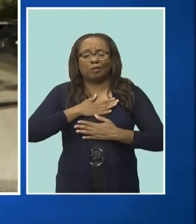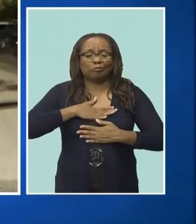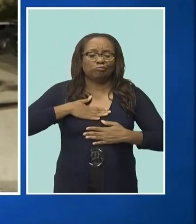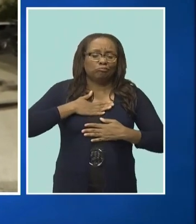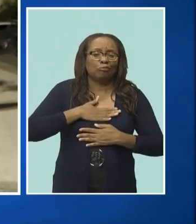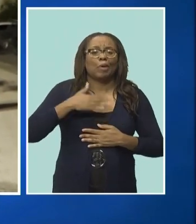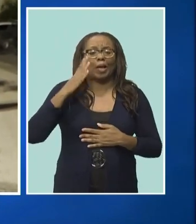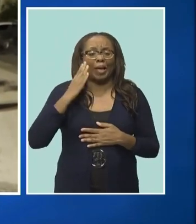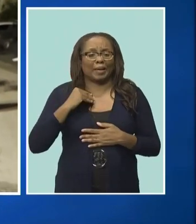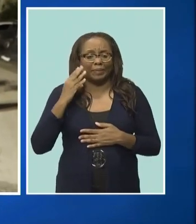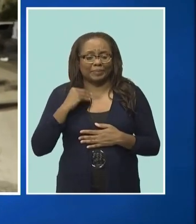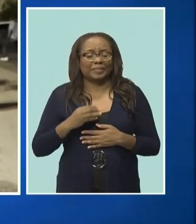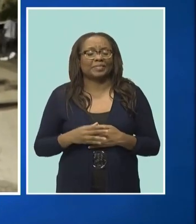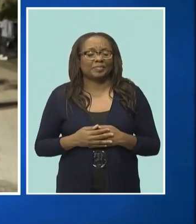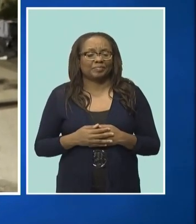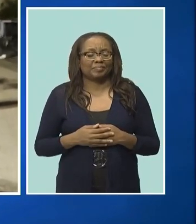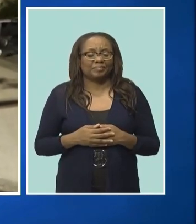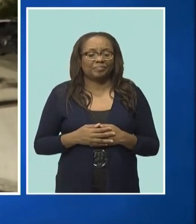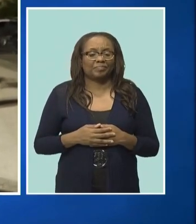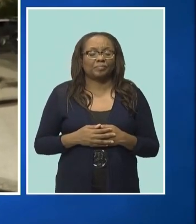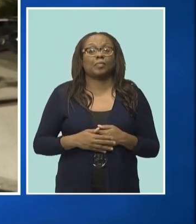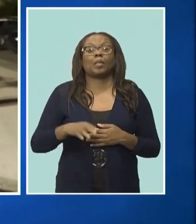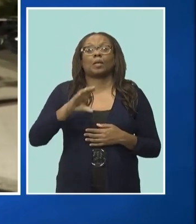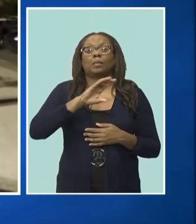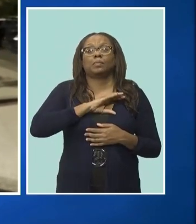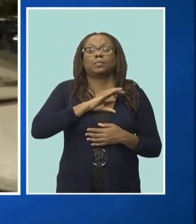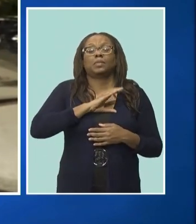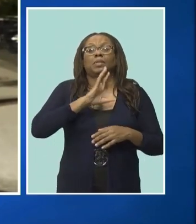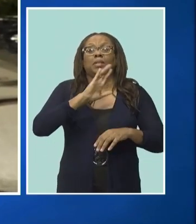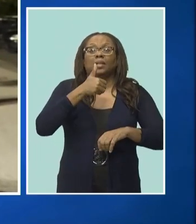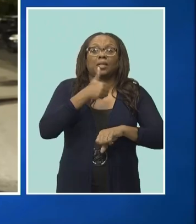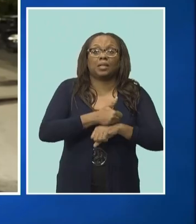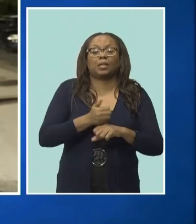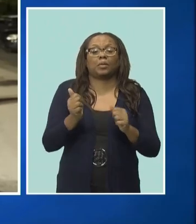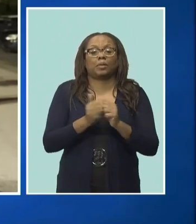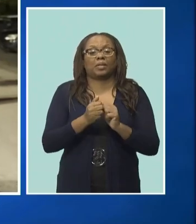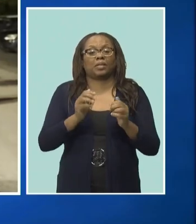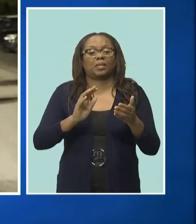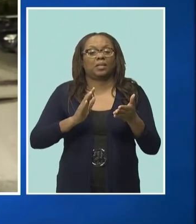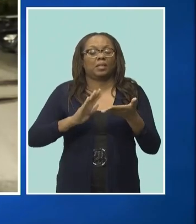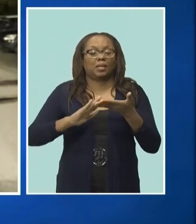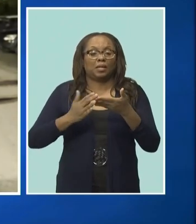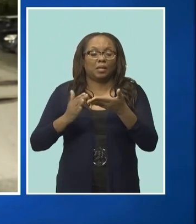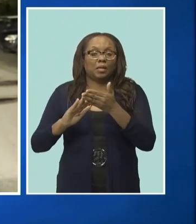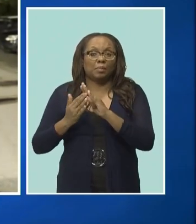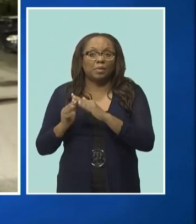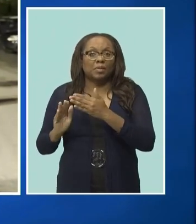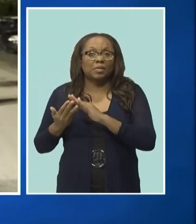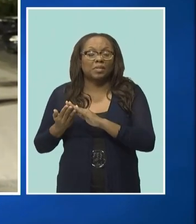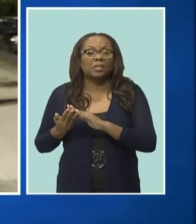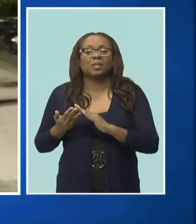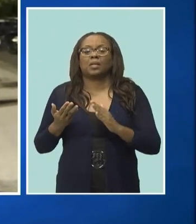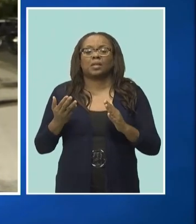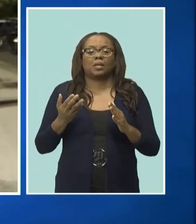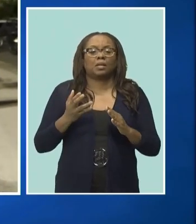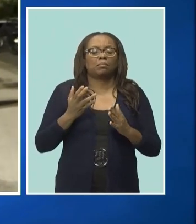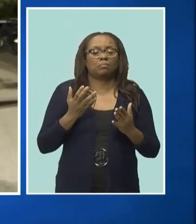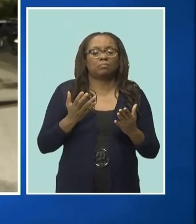the police establishing this partnership with the community has set an important